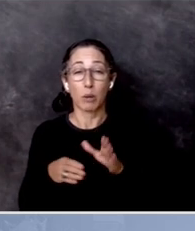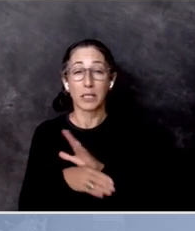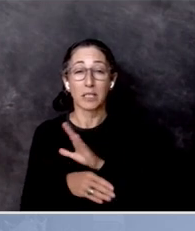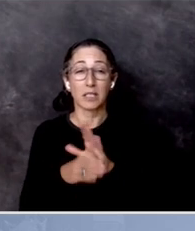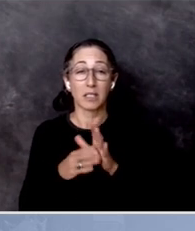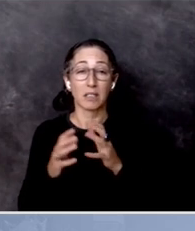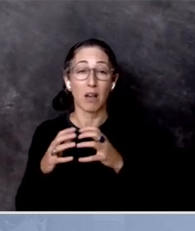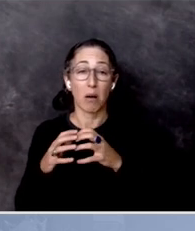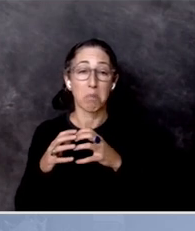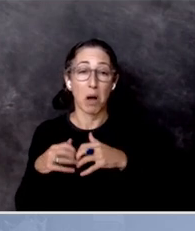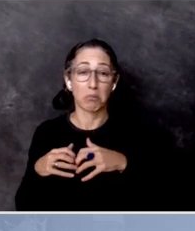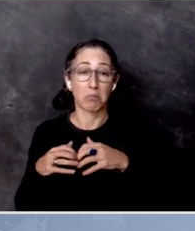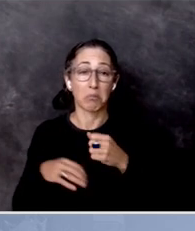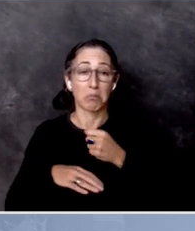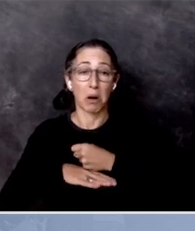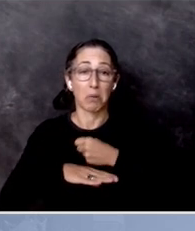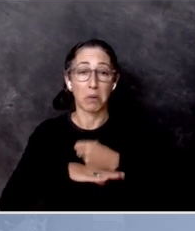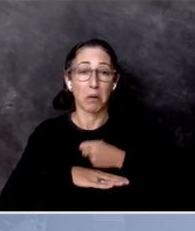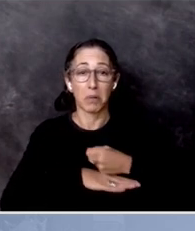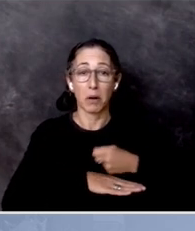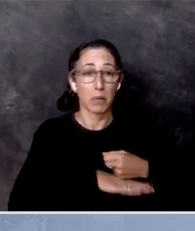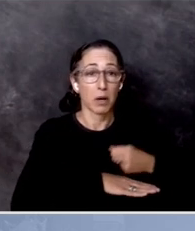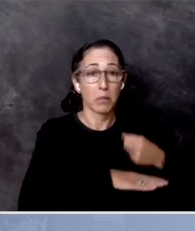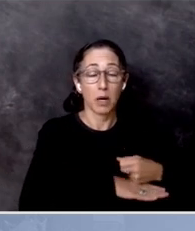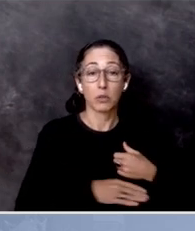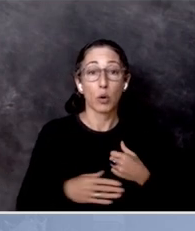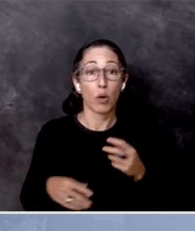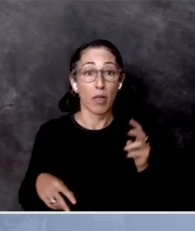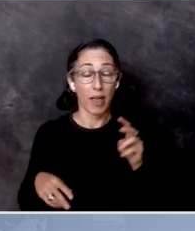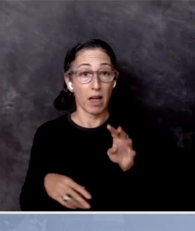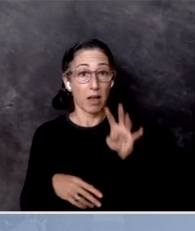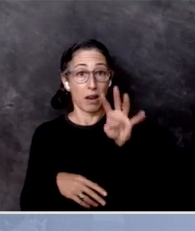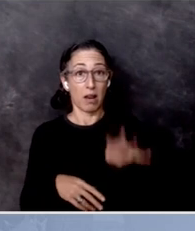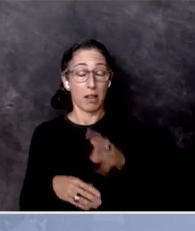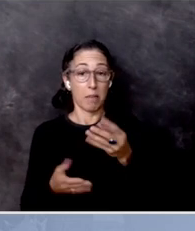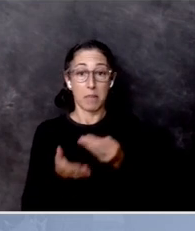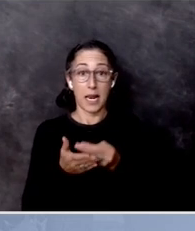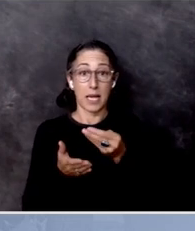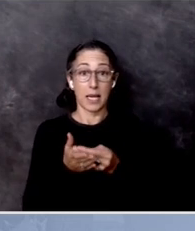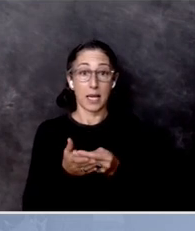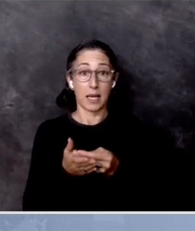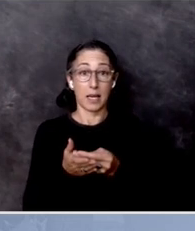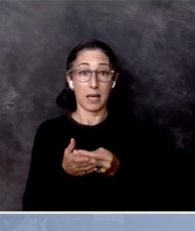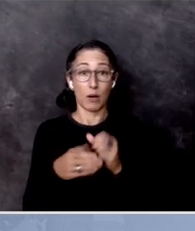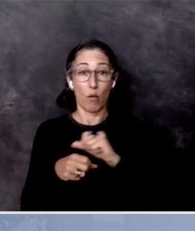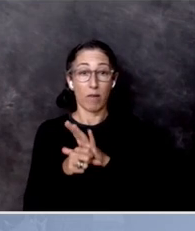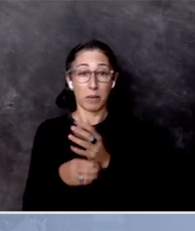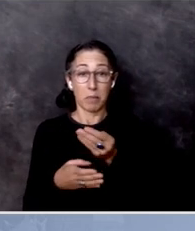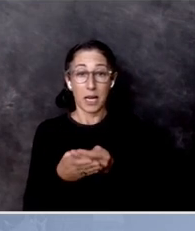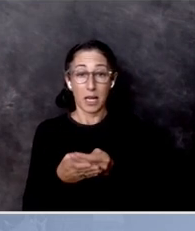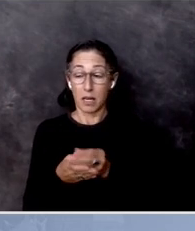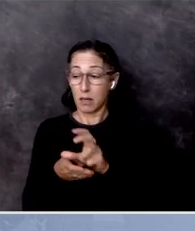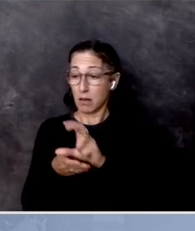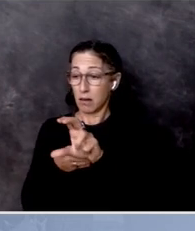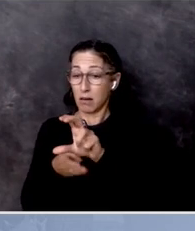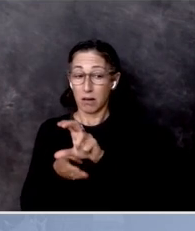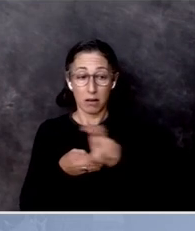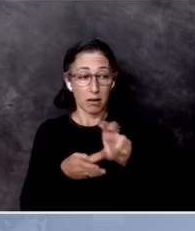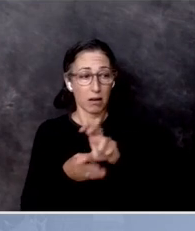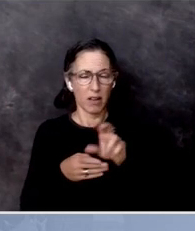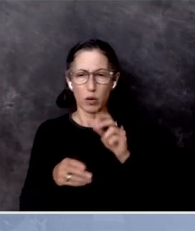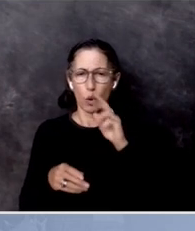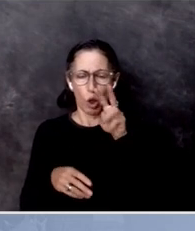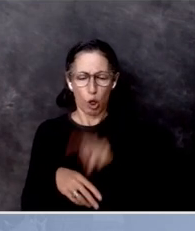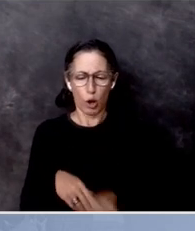When you look at how that money was distributed, there weren't a lot of people who look like small business people in